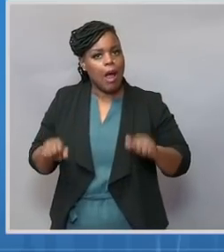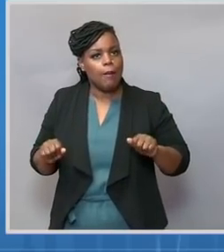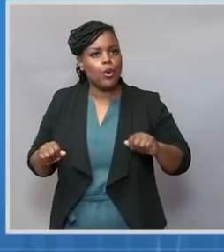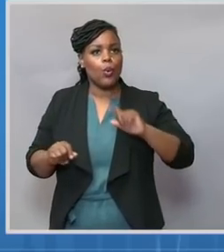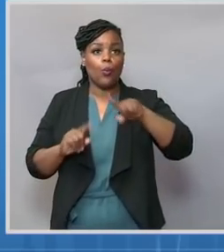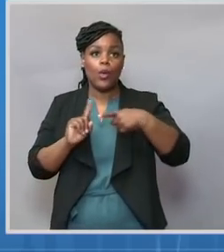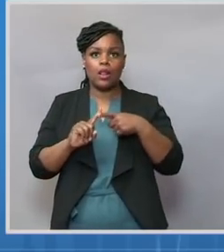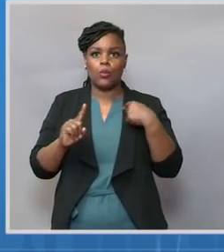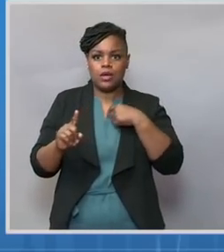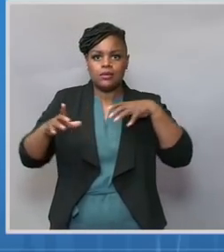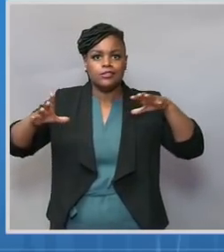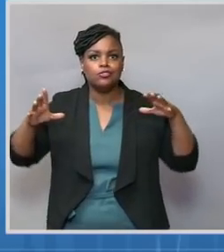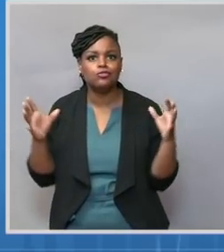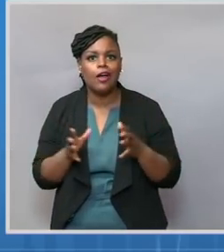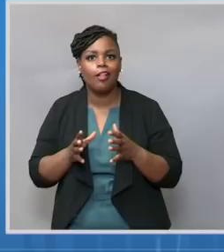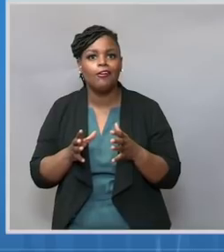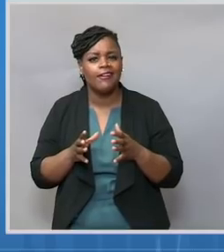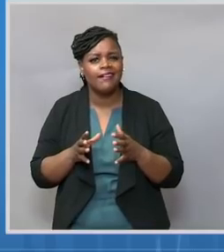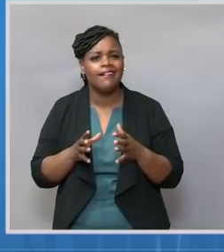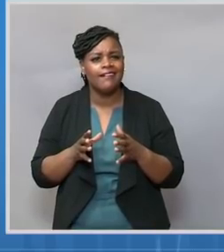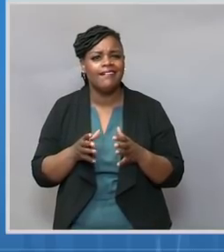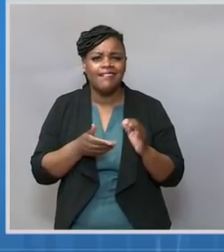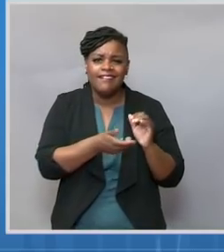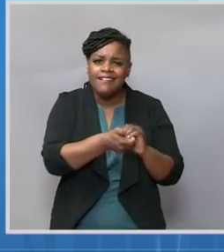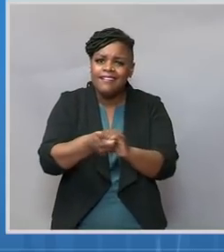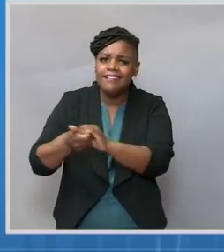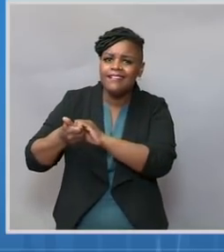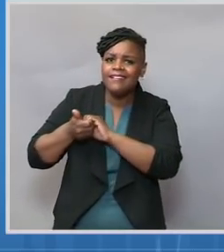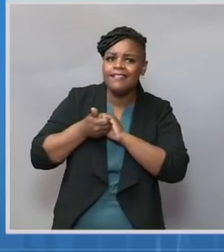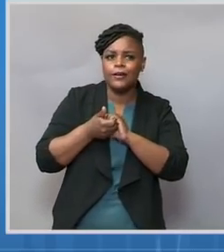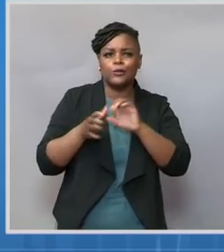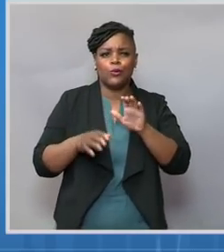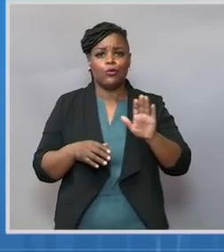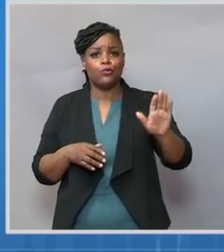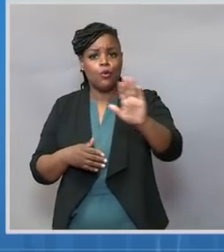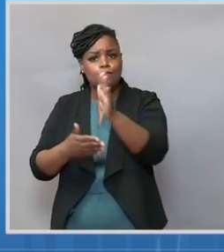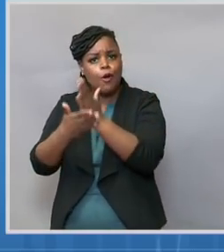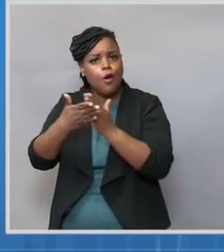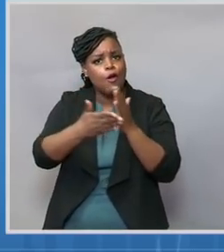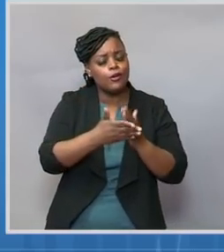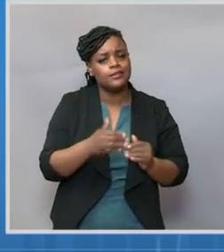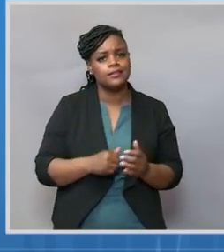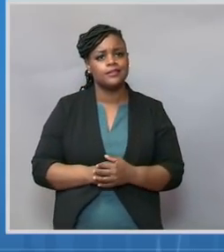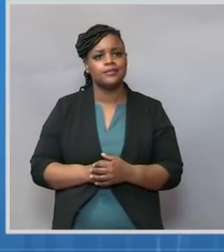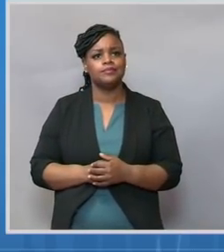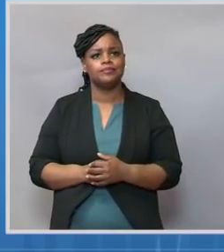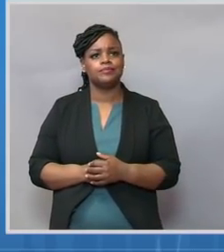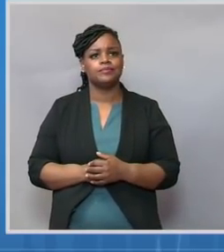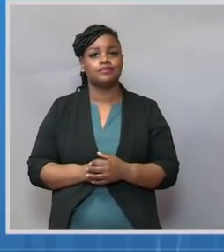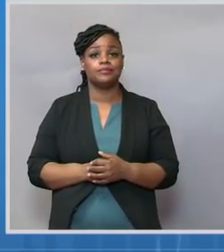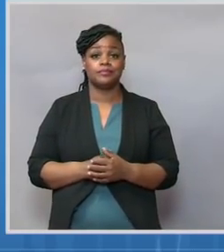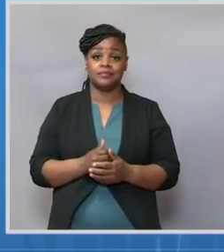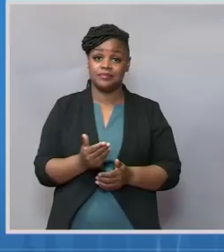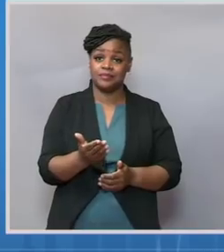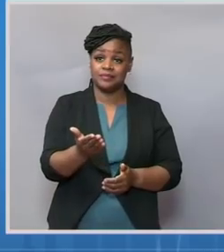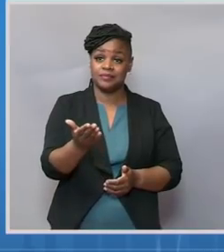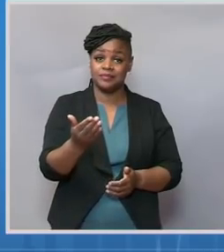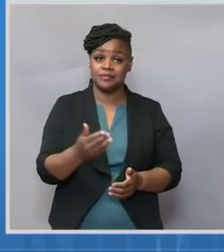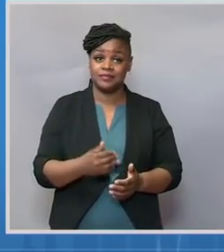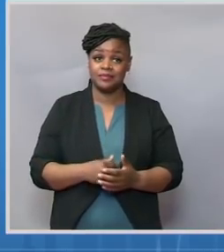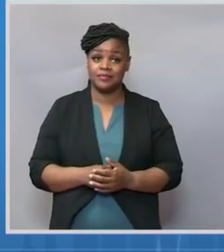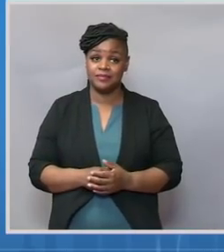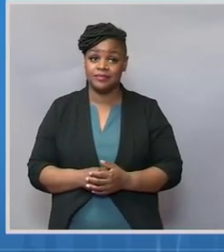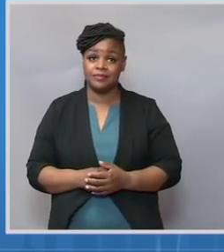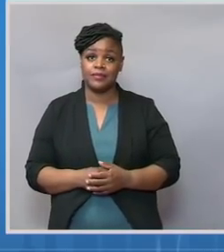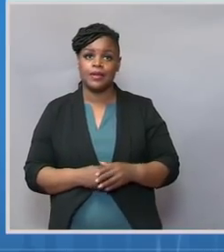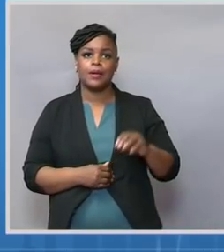and all of us do our part. With that, let me turn it over to Dr. Walensky. Dr. Walensky. Dr. Thank you, Jeff.